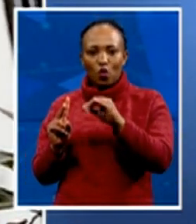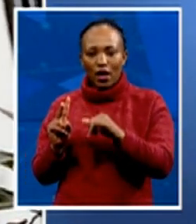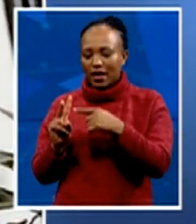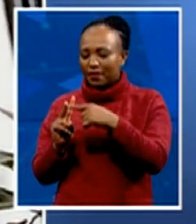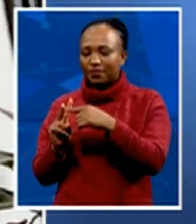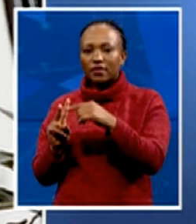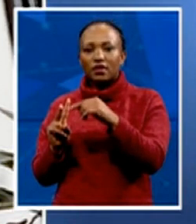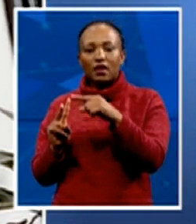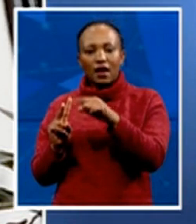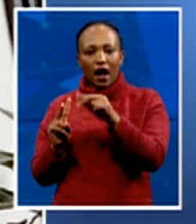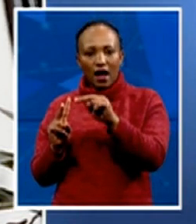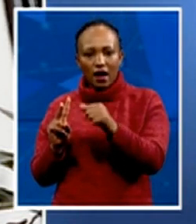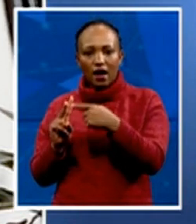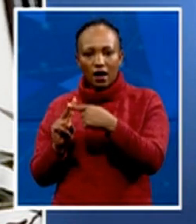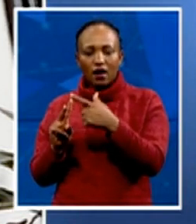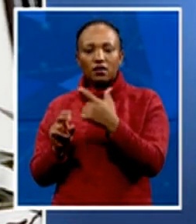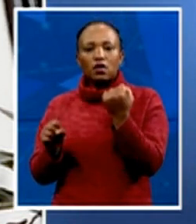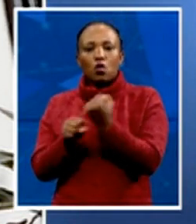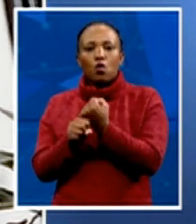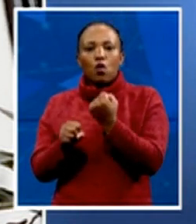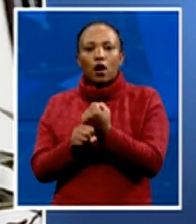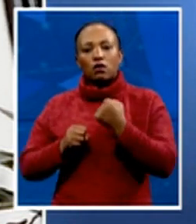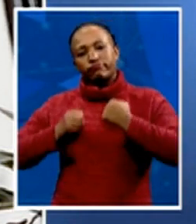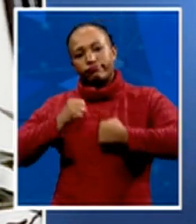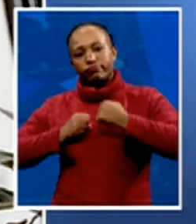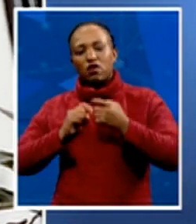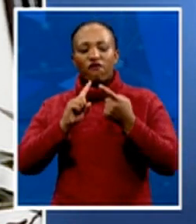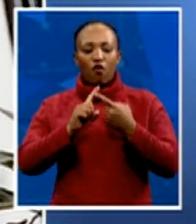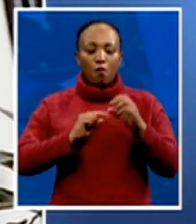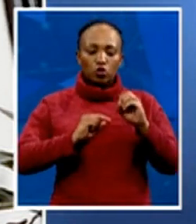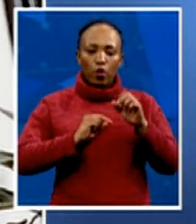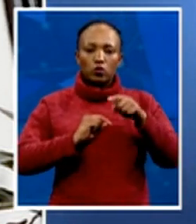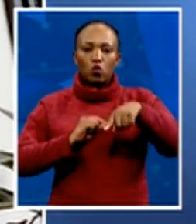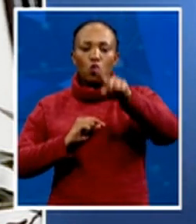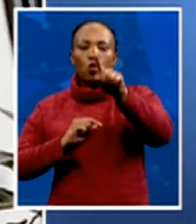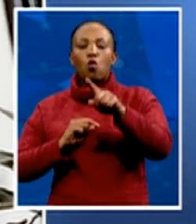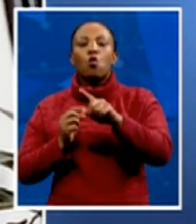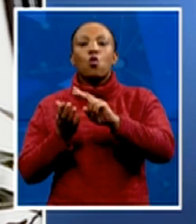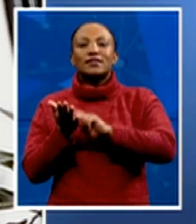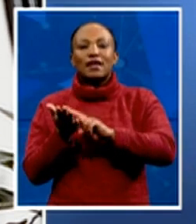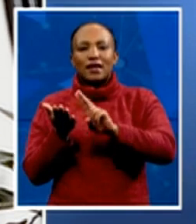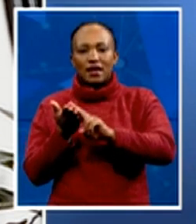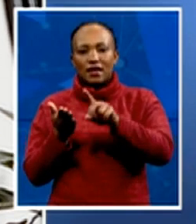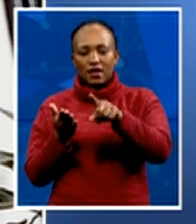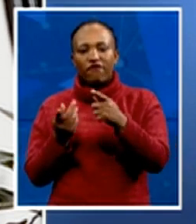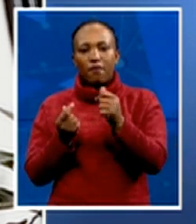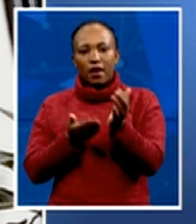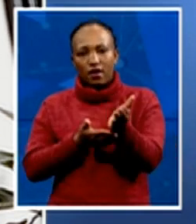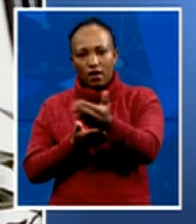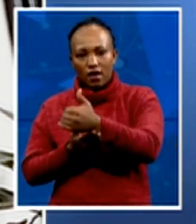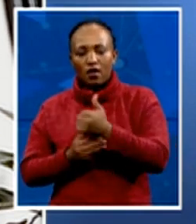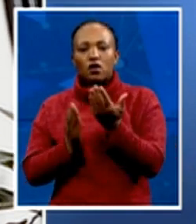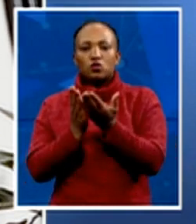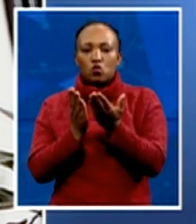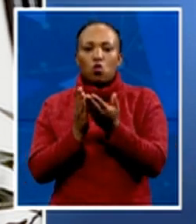Soweto to Zanin, to raise 500,000 rand for school kids is something that is really amazing and really admirable